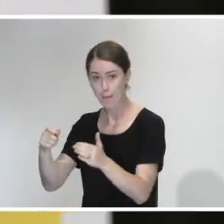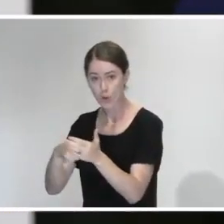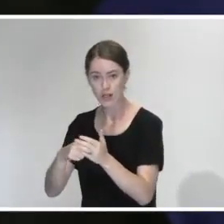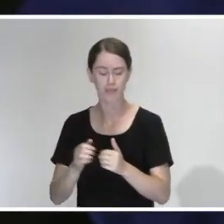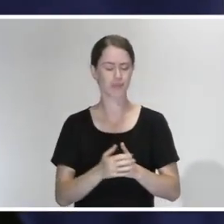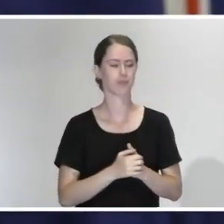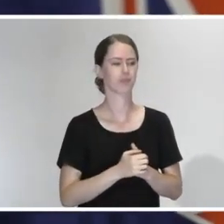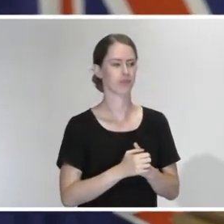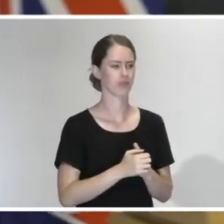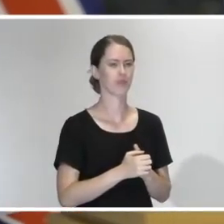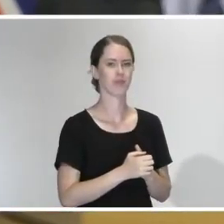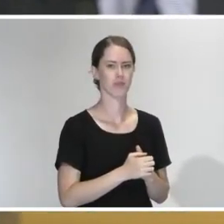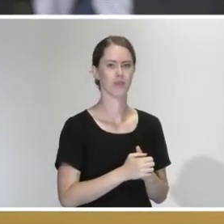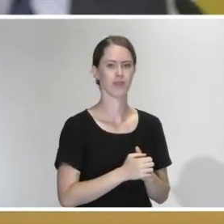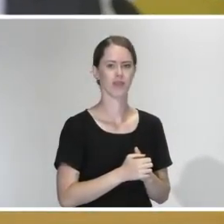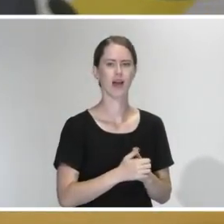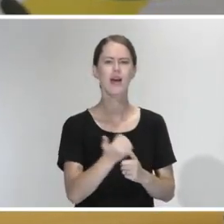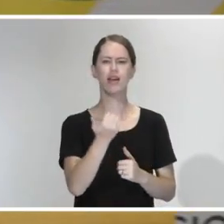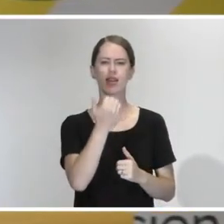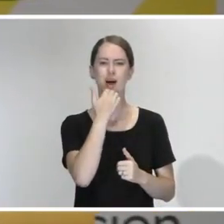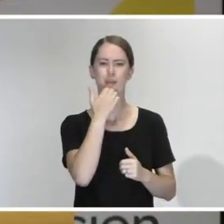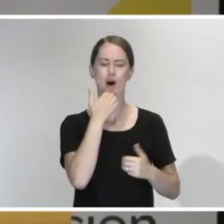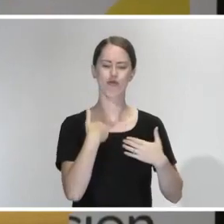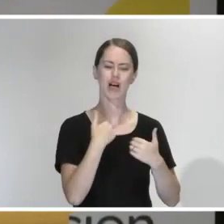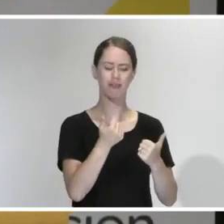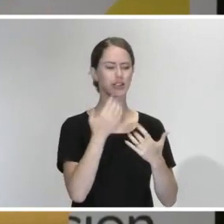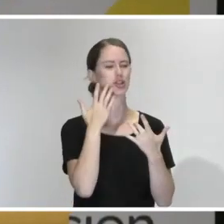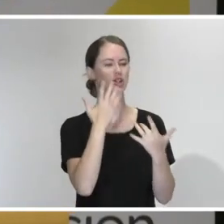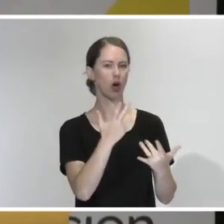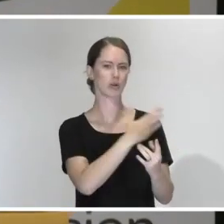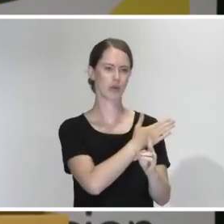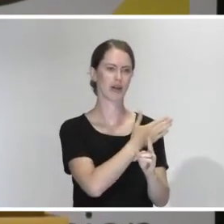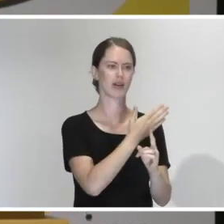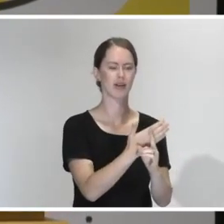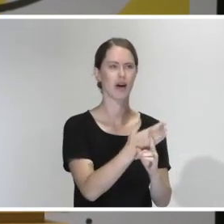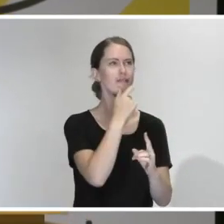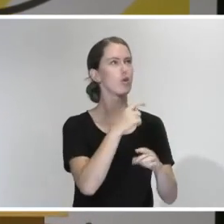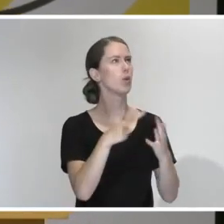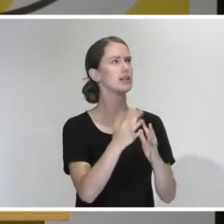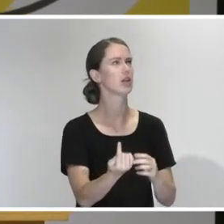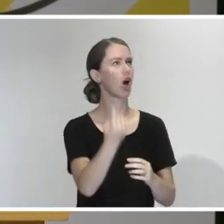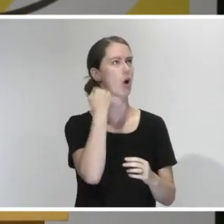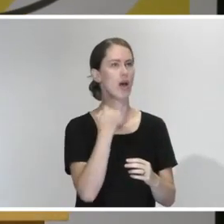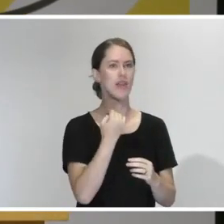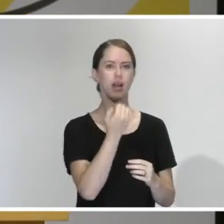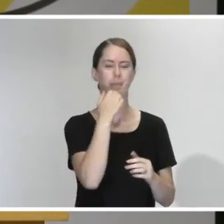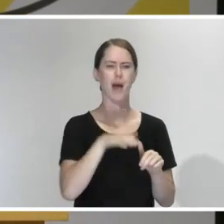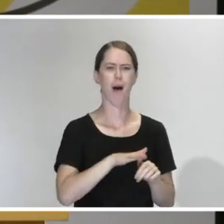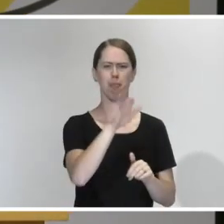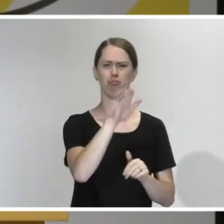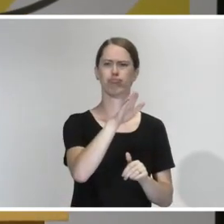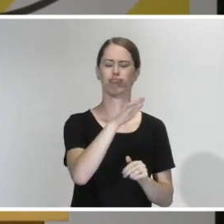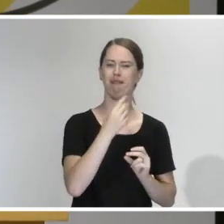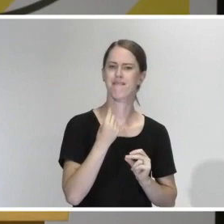number of recovered cases increasing at a higher rate reflects that we did have a period, probably a couple of weeks ago, where the case numbers were going up